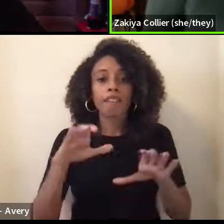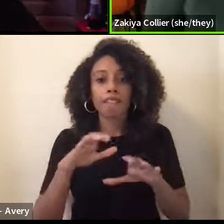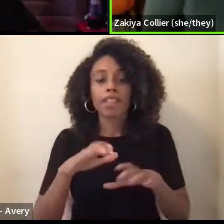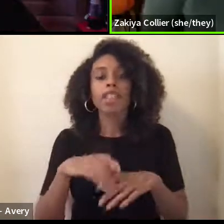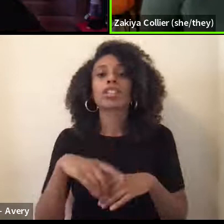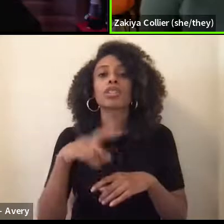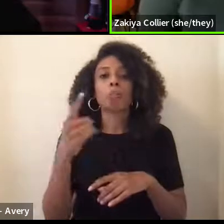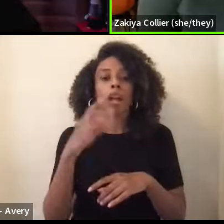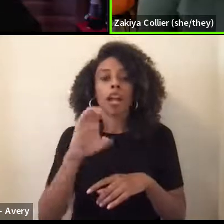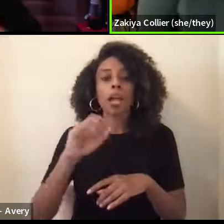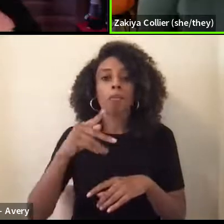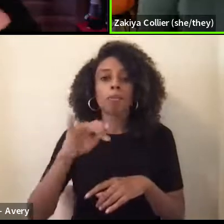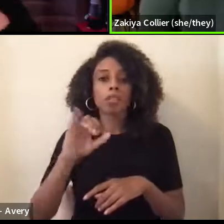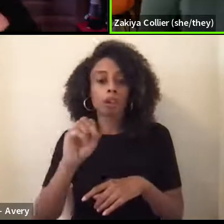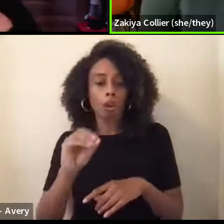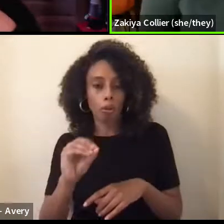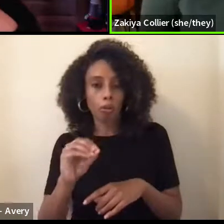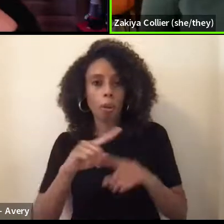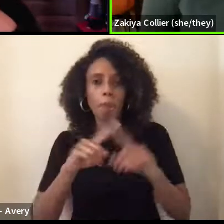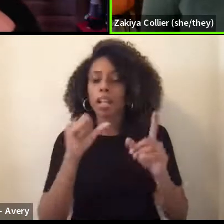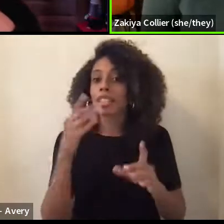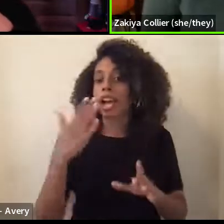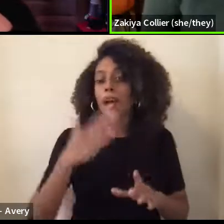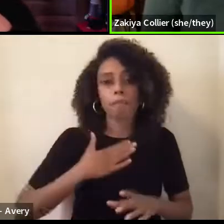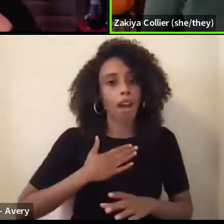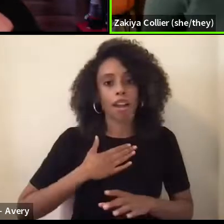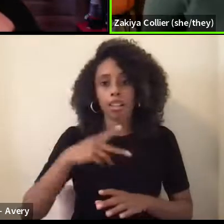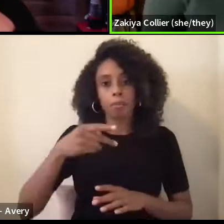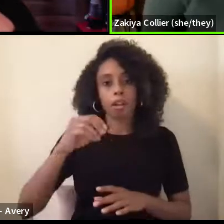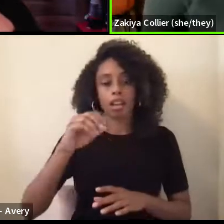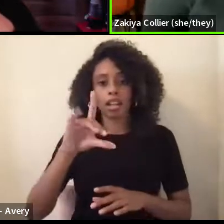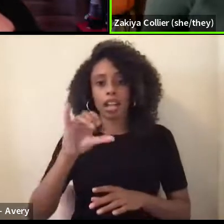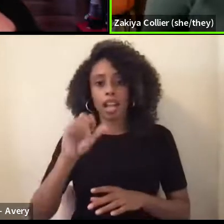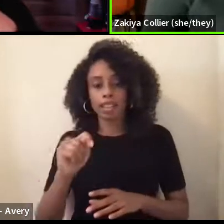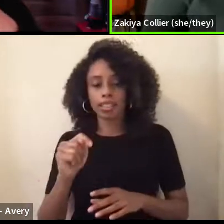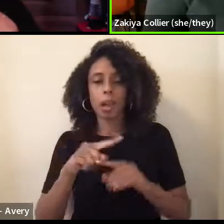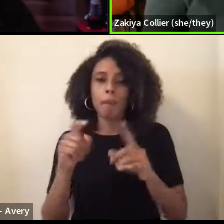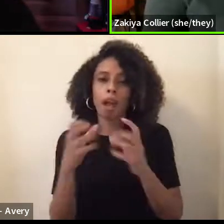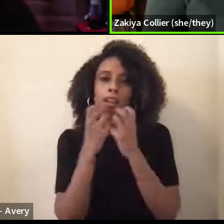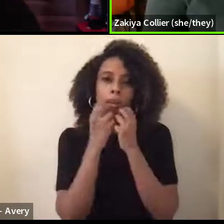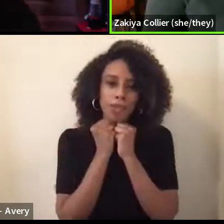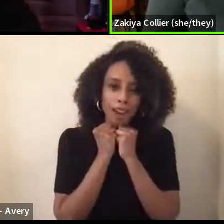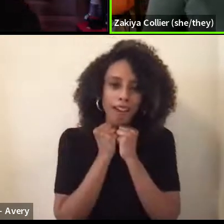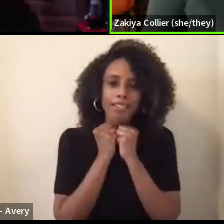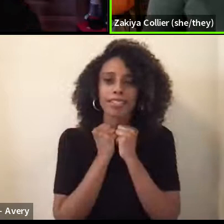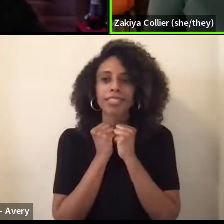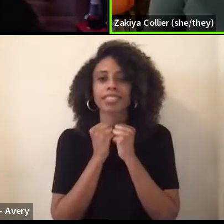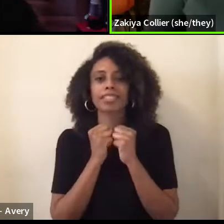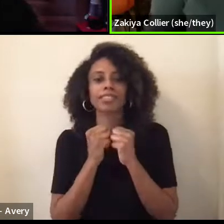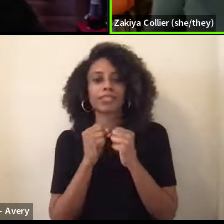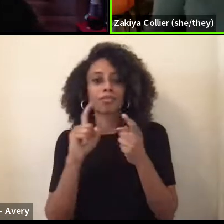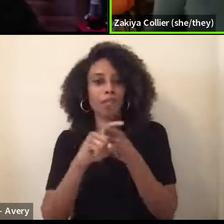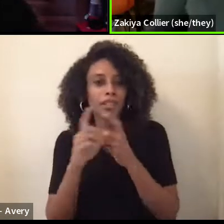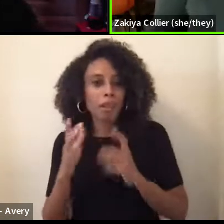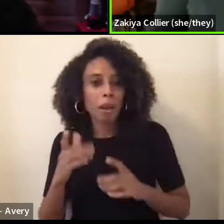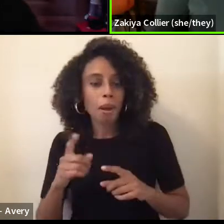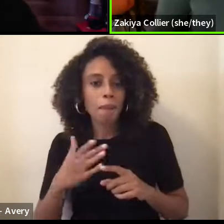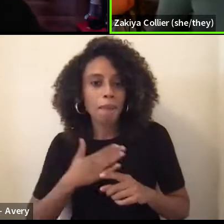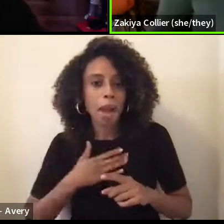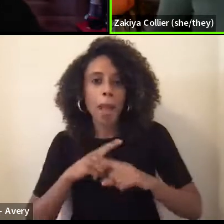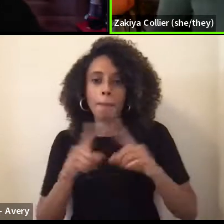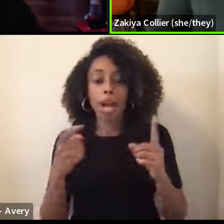podcast. Um, but it is, uh, some, some dear colleagues of mine. So I would highly recommend people still check it out.